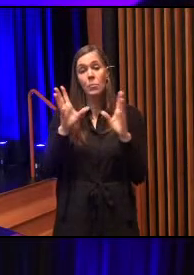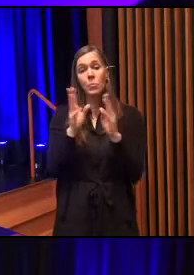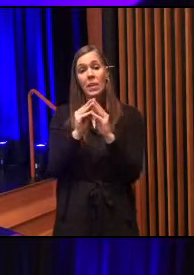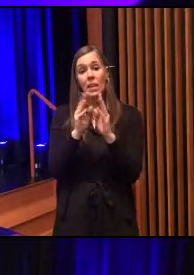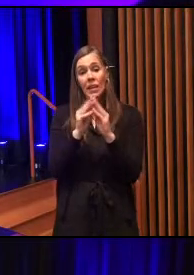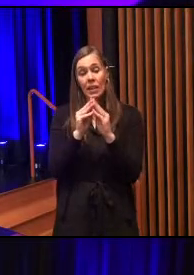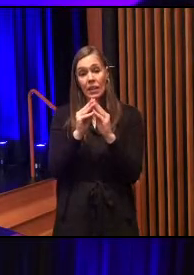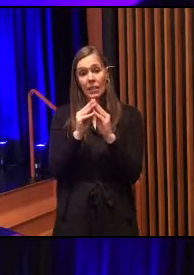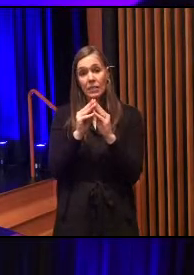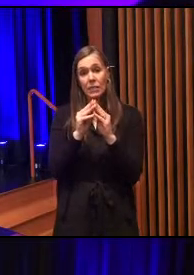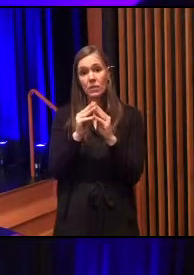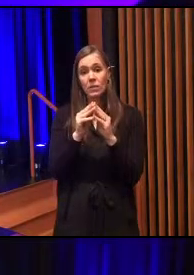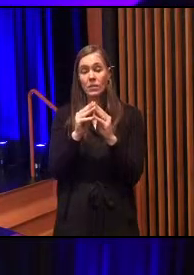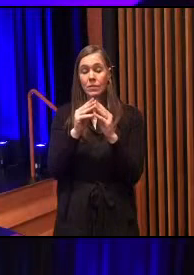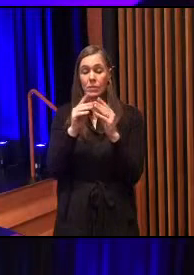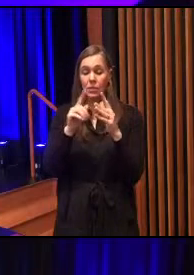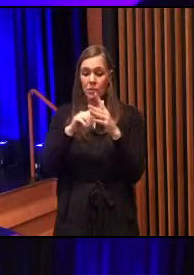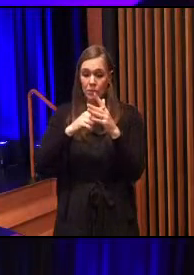to order.